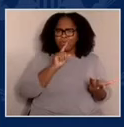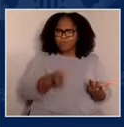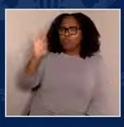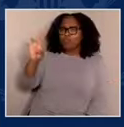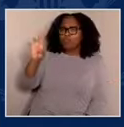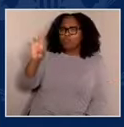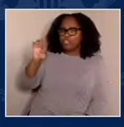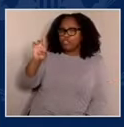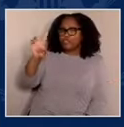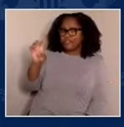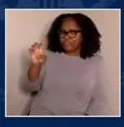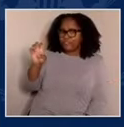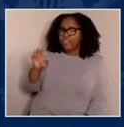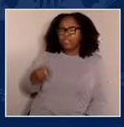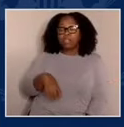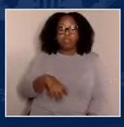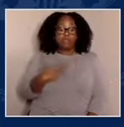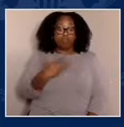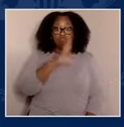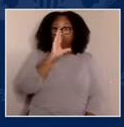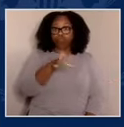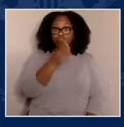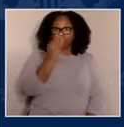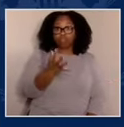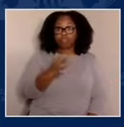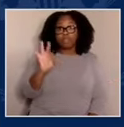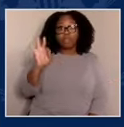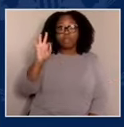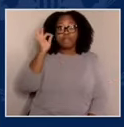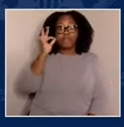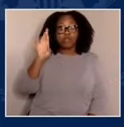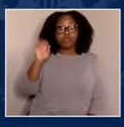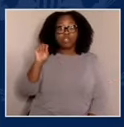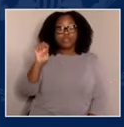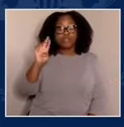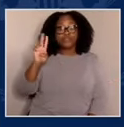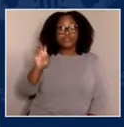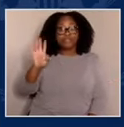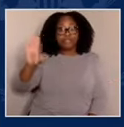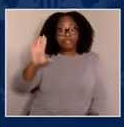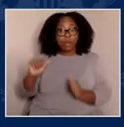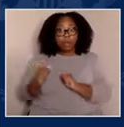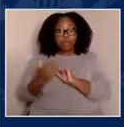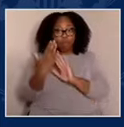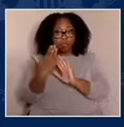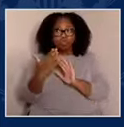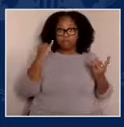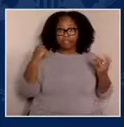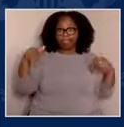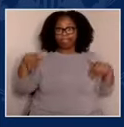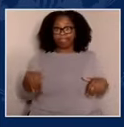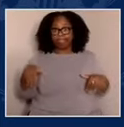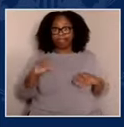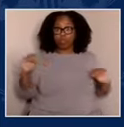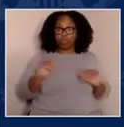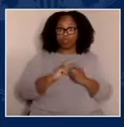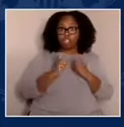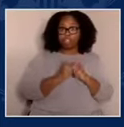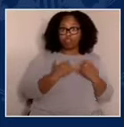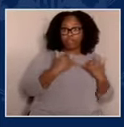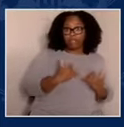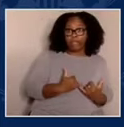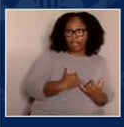we had. We've been approaching the dealing with the dollar has now and